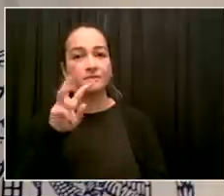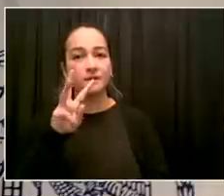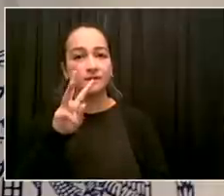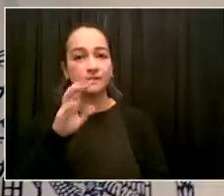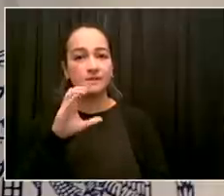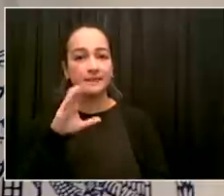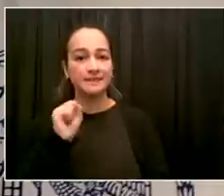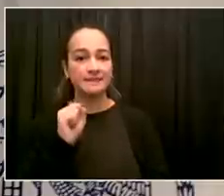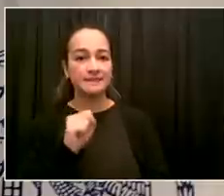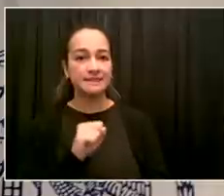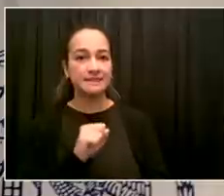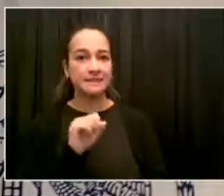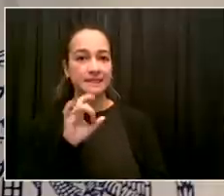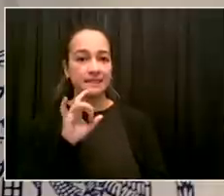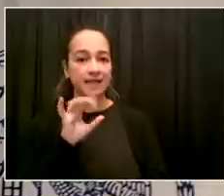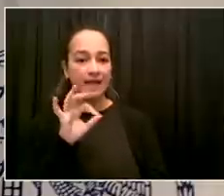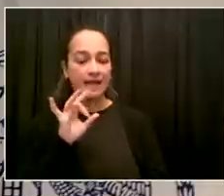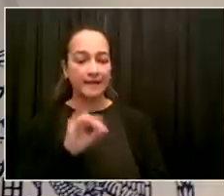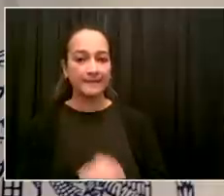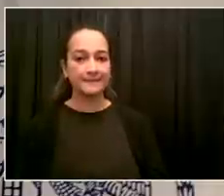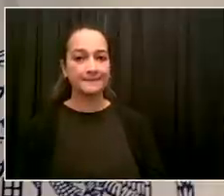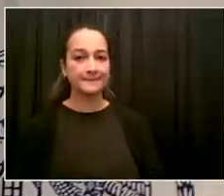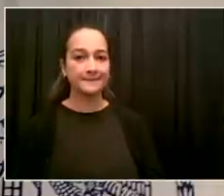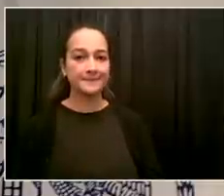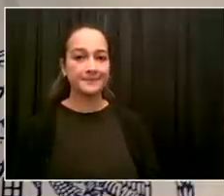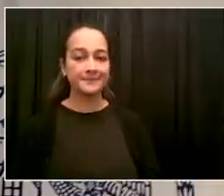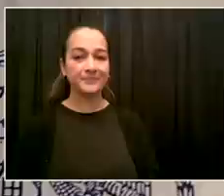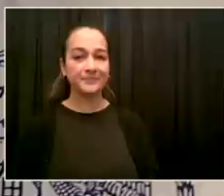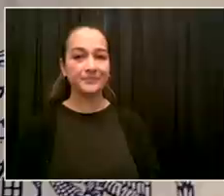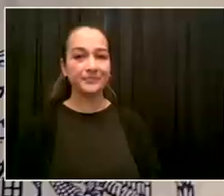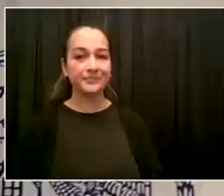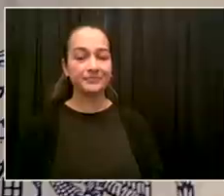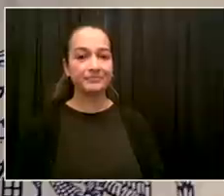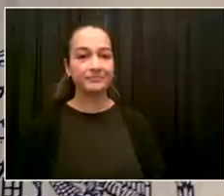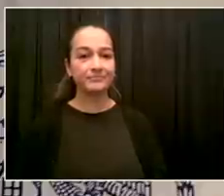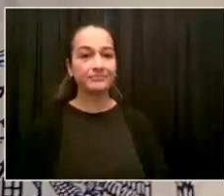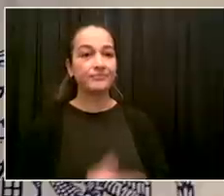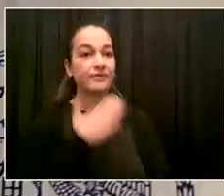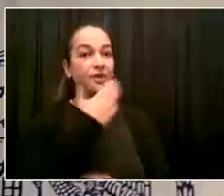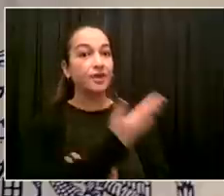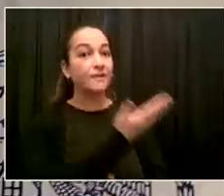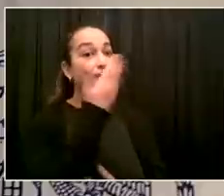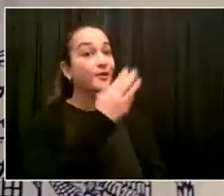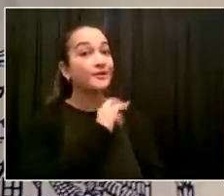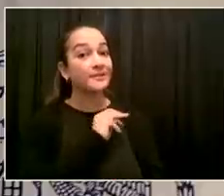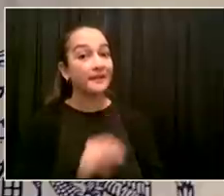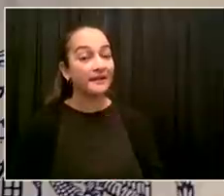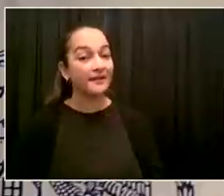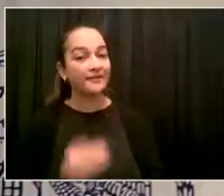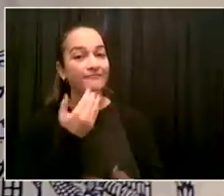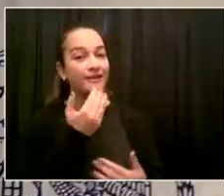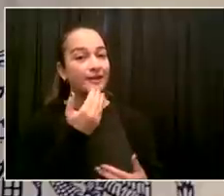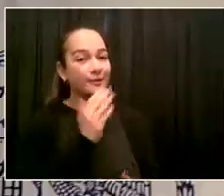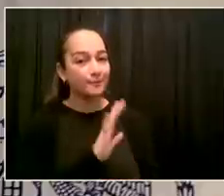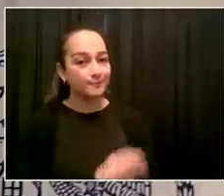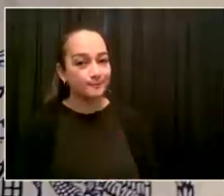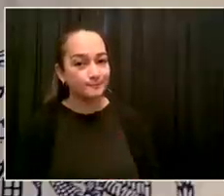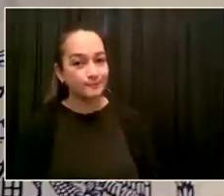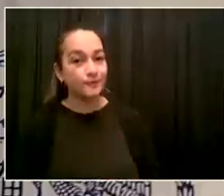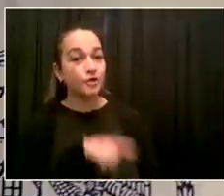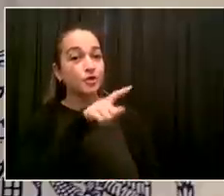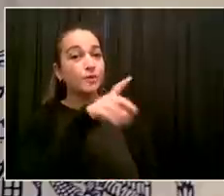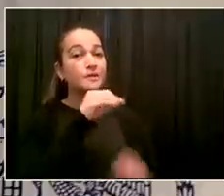Good morning, Mr. Mayor. This is a question for you and Mitchell Katz. Are you aware of any staff